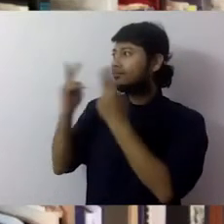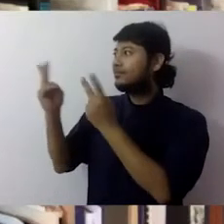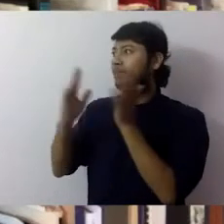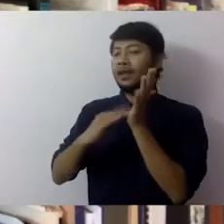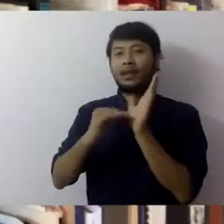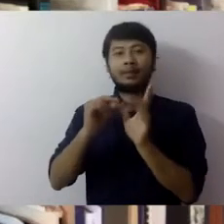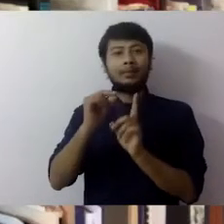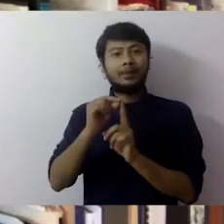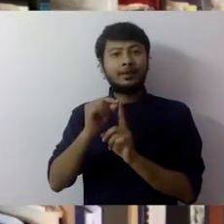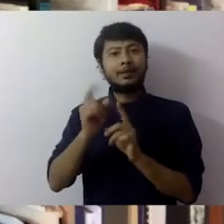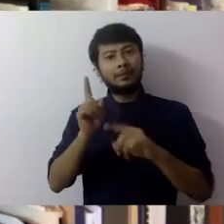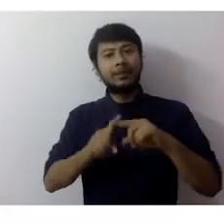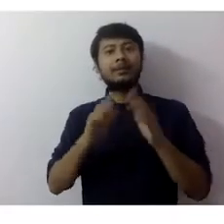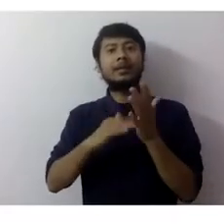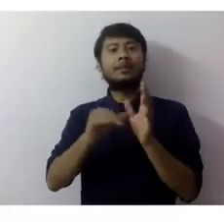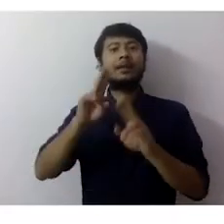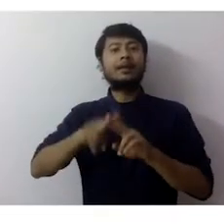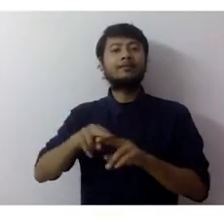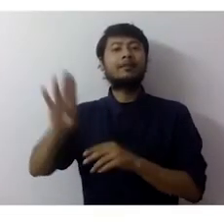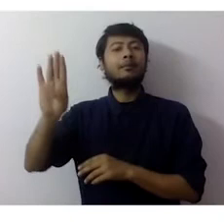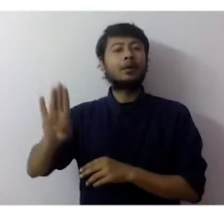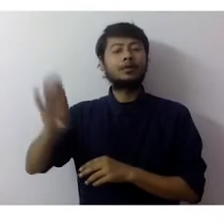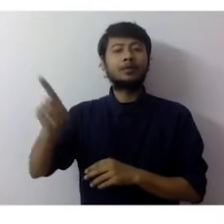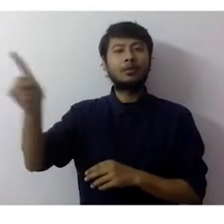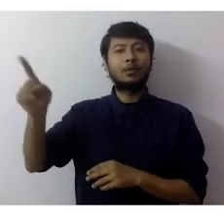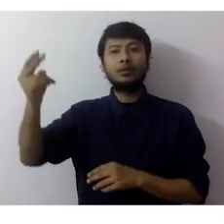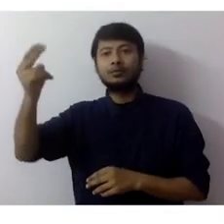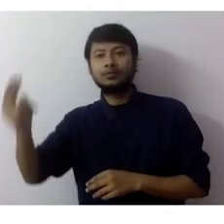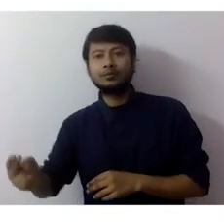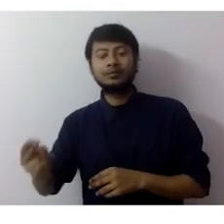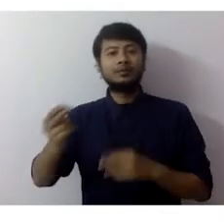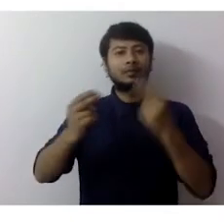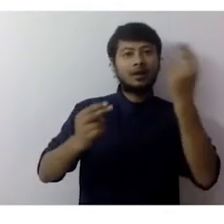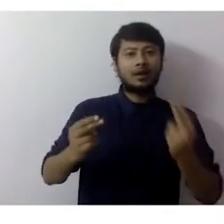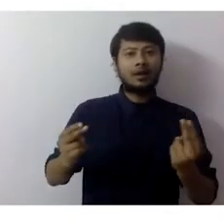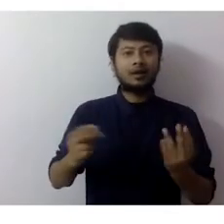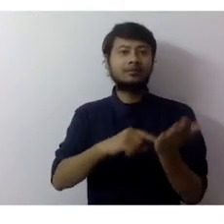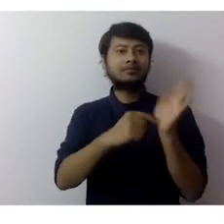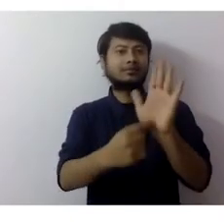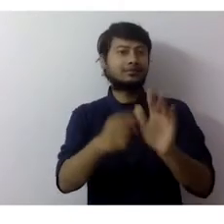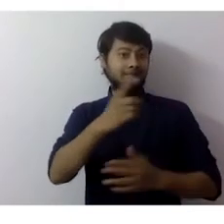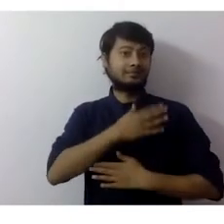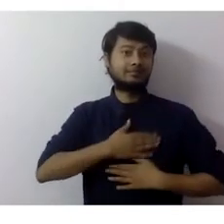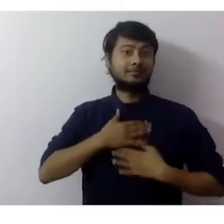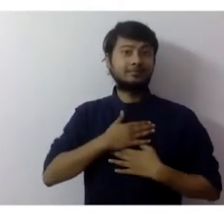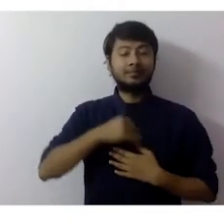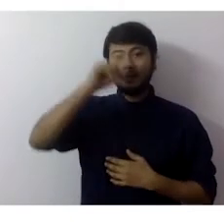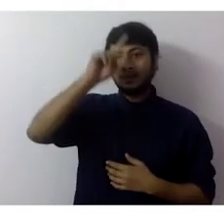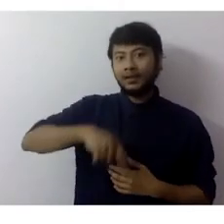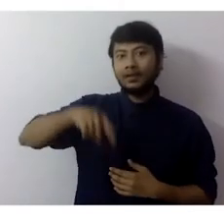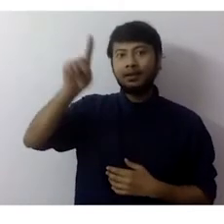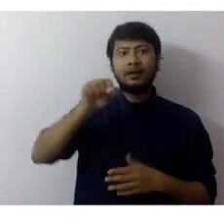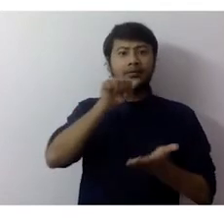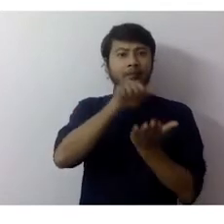collection of the Museum of Fine Arts Boston. These two artworks may have been produced at two distinct moments in the printmaking history of India